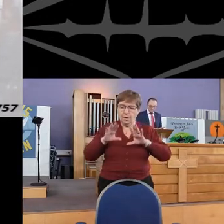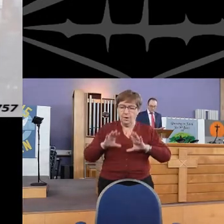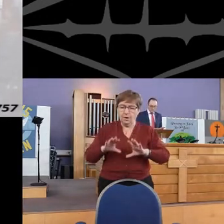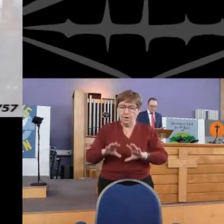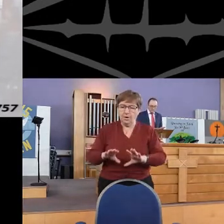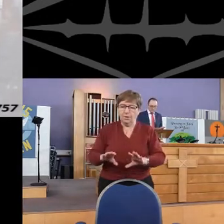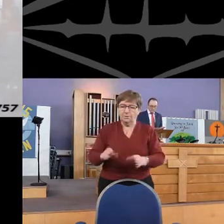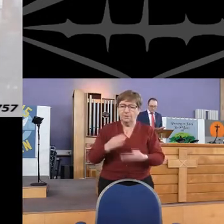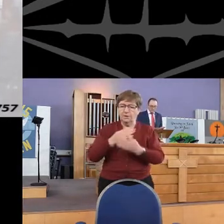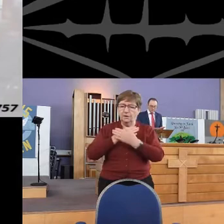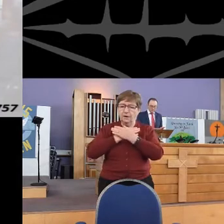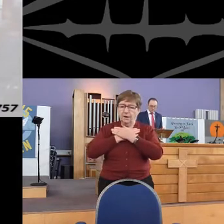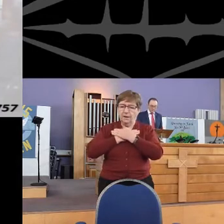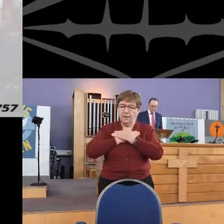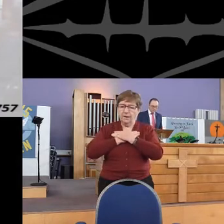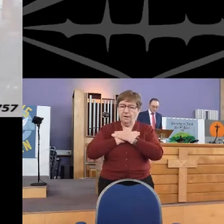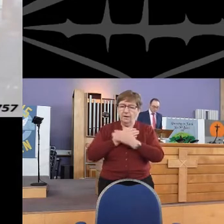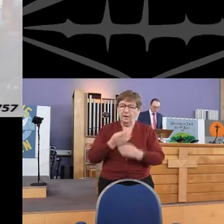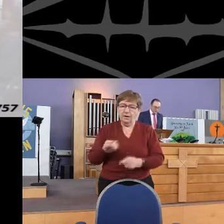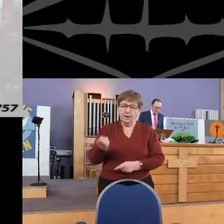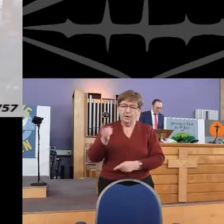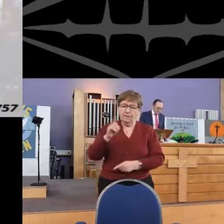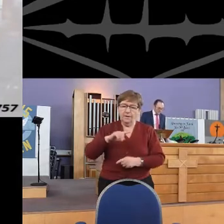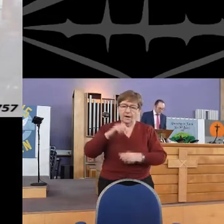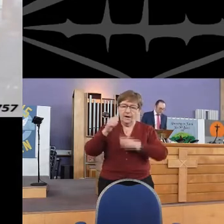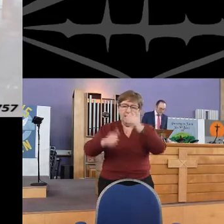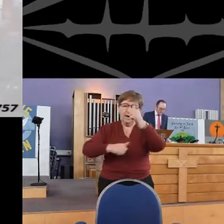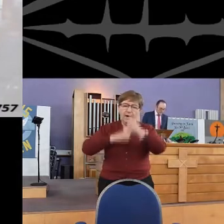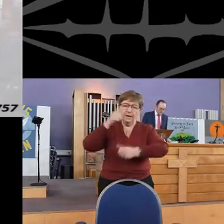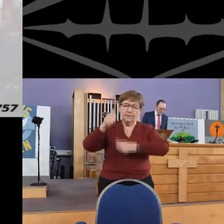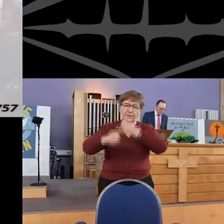in thy heart and